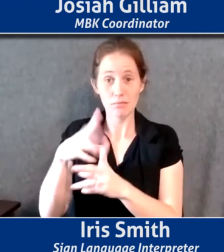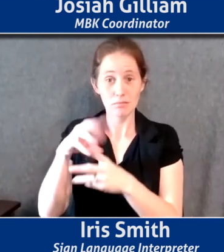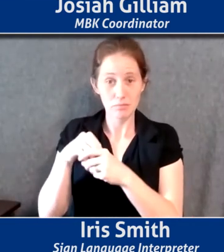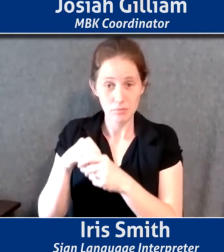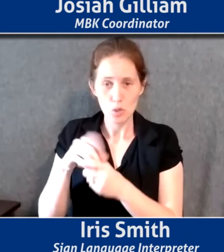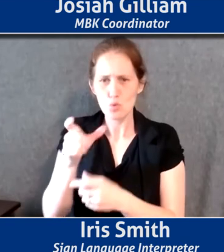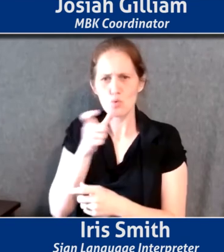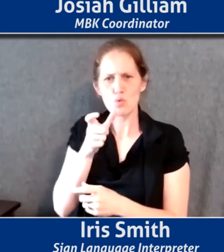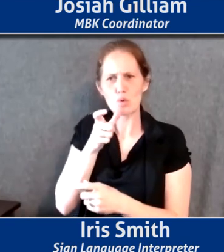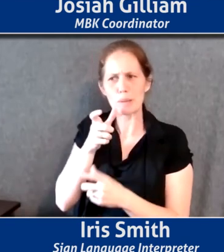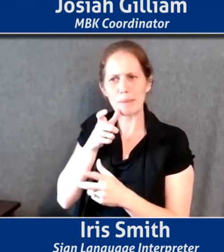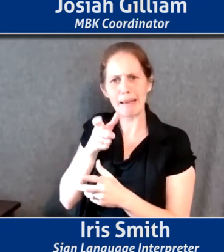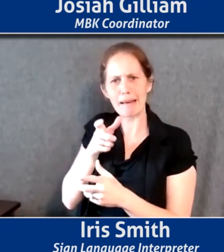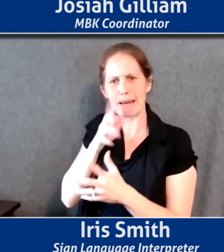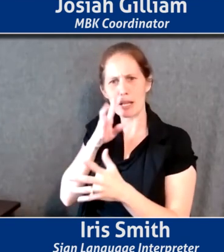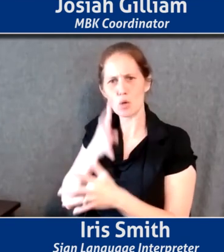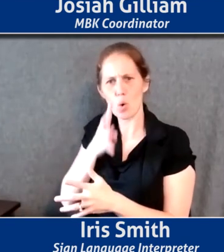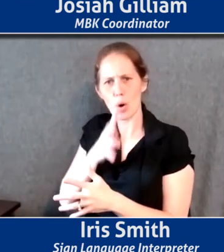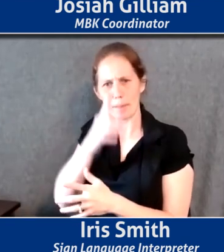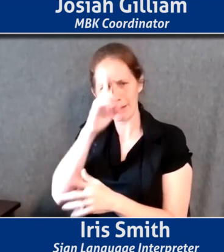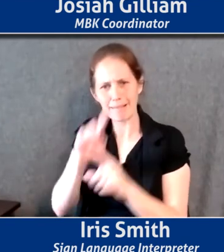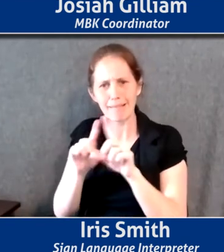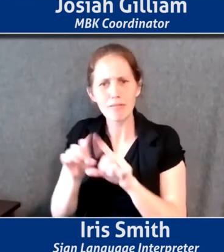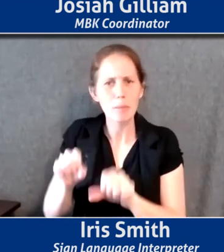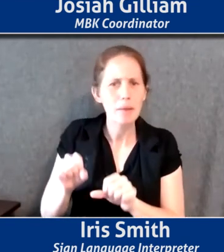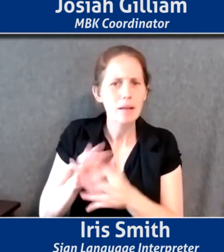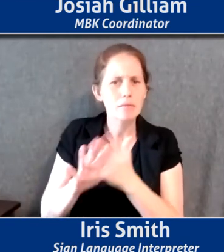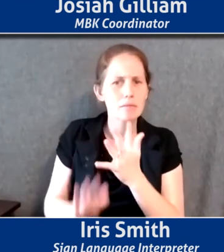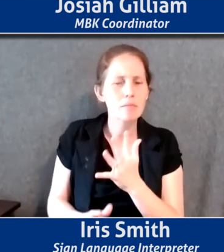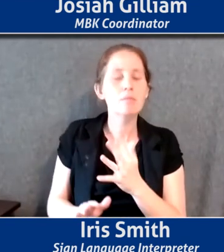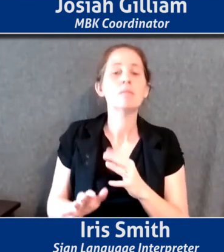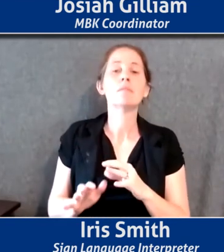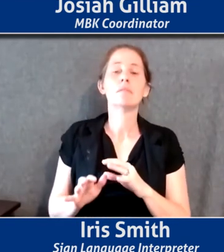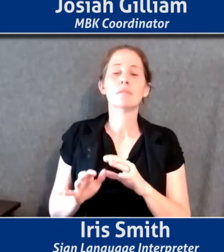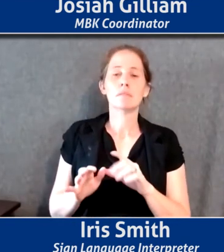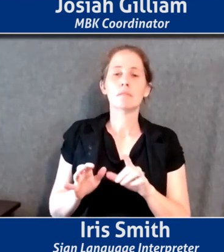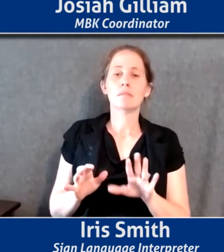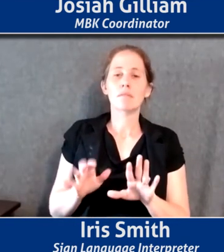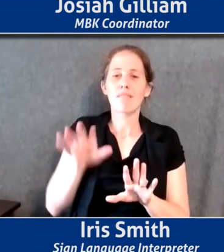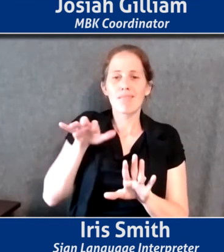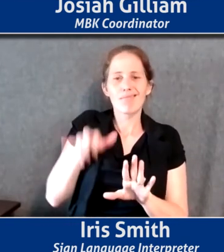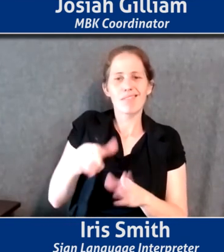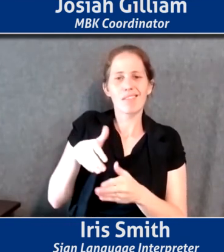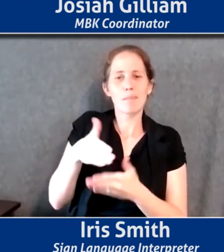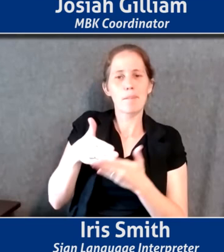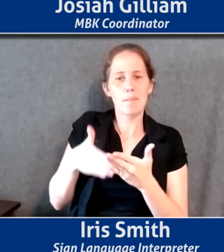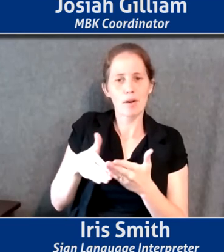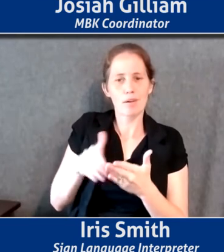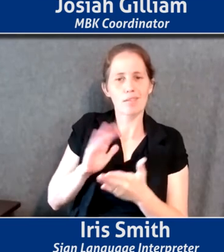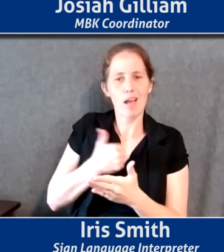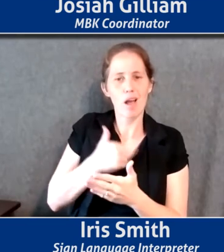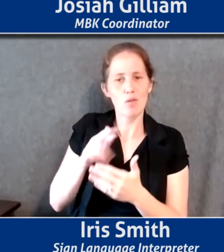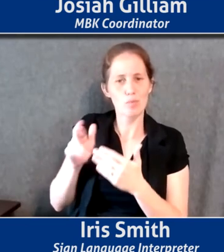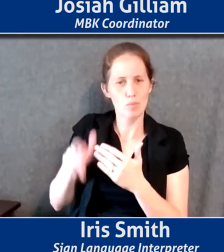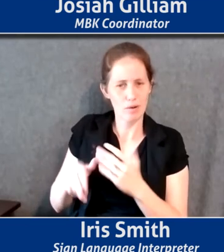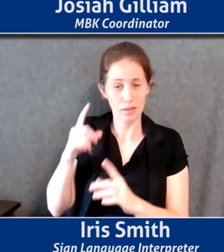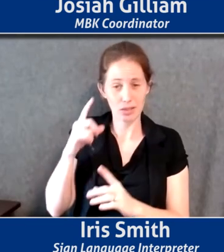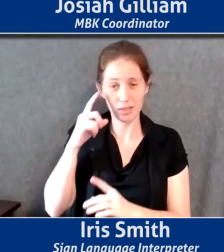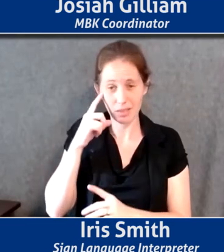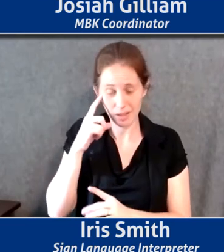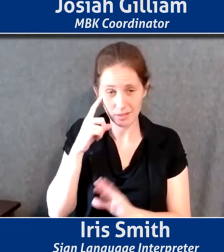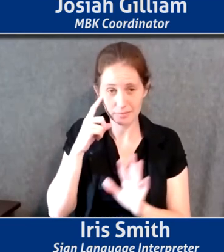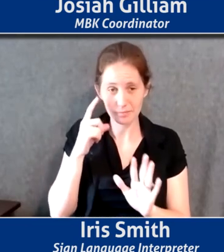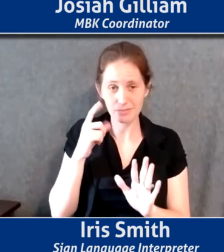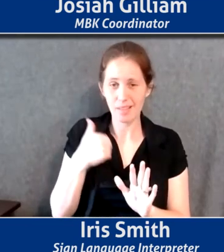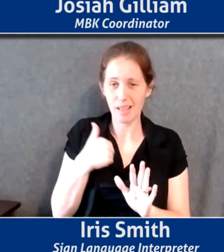who's being left out because of different abilities? So I think that, um, that's partly what our report, I think, um, and I